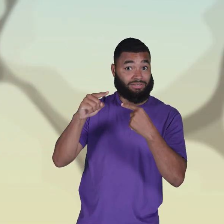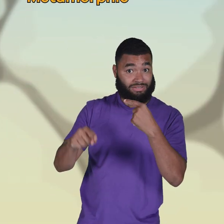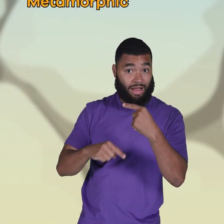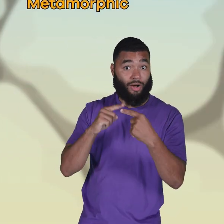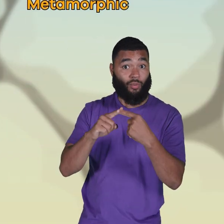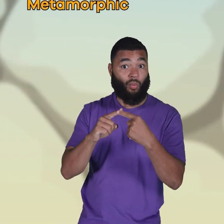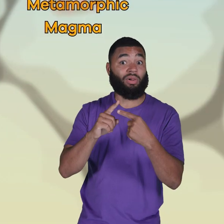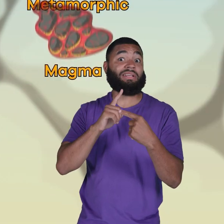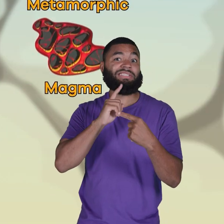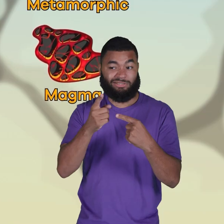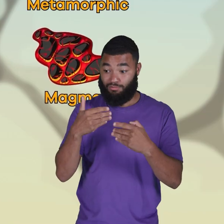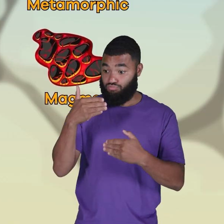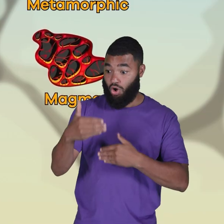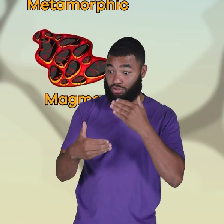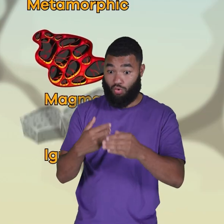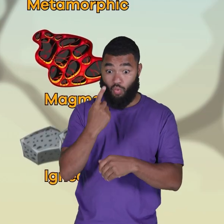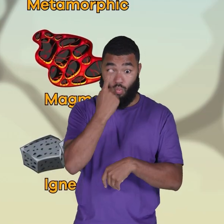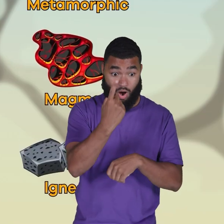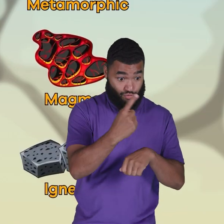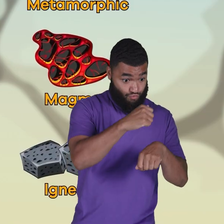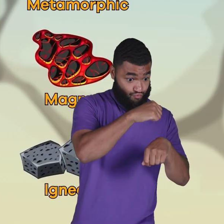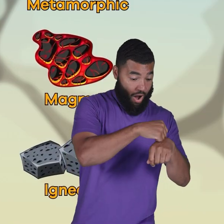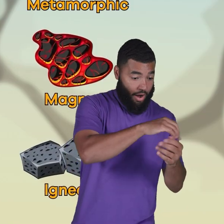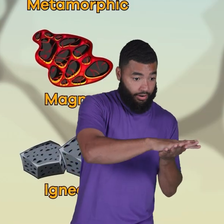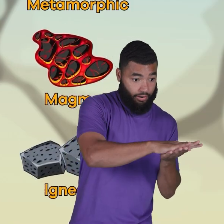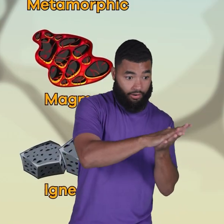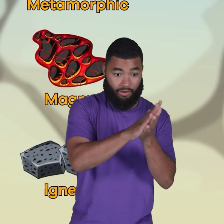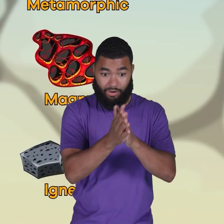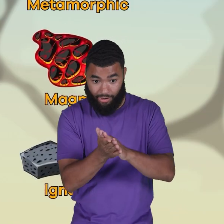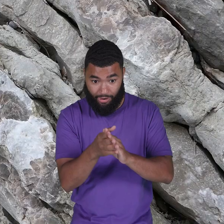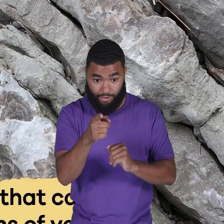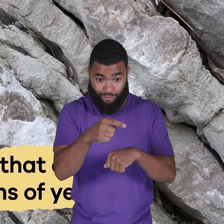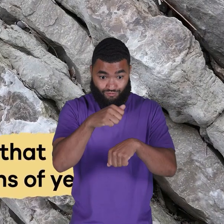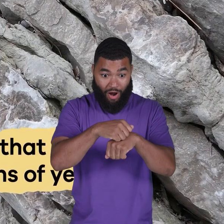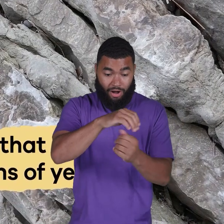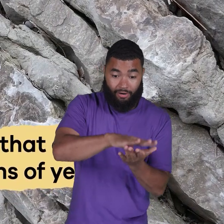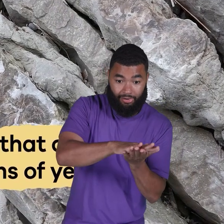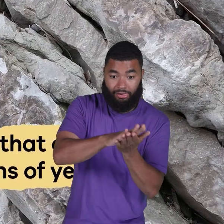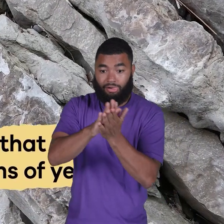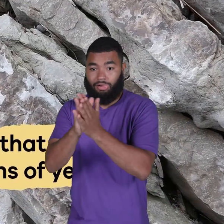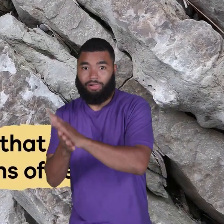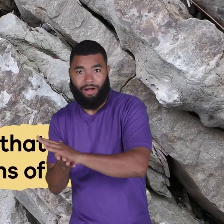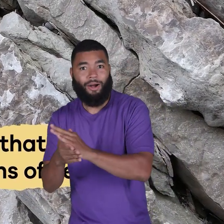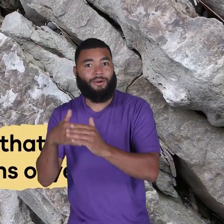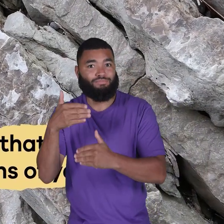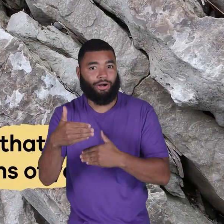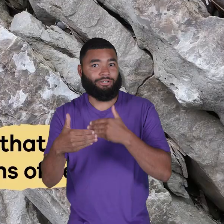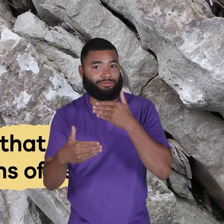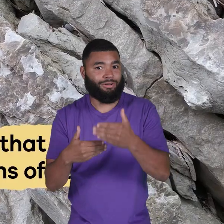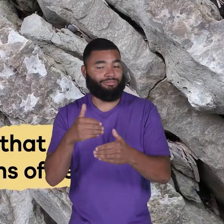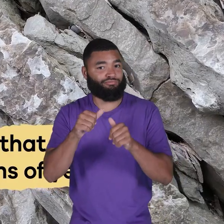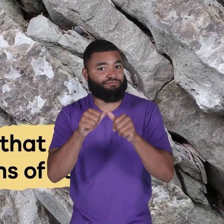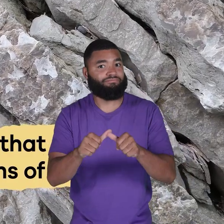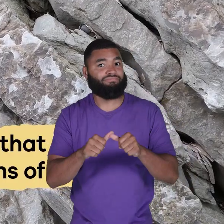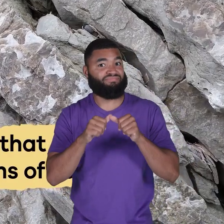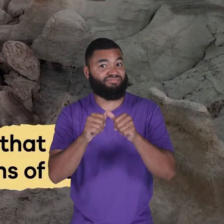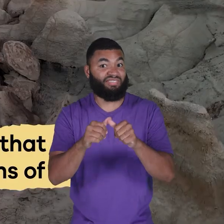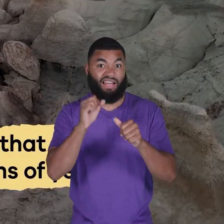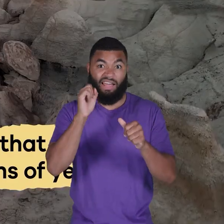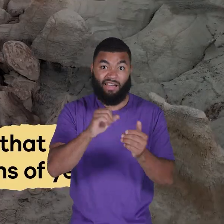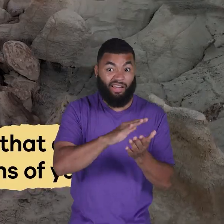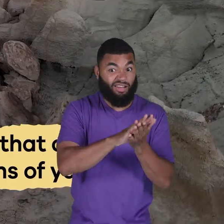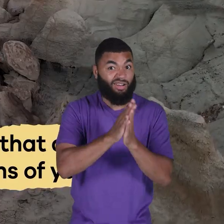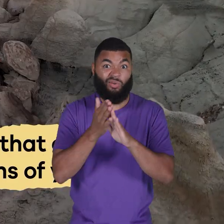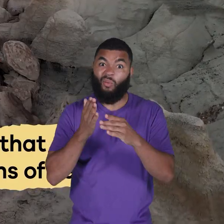which one type of rock changes into another type of rock. This is a continuous process that can happen over the span